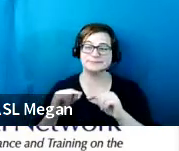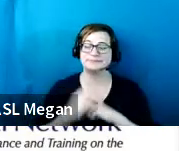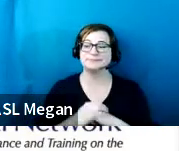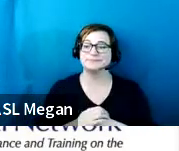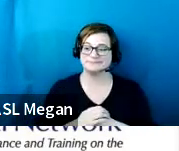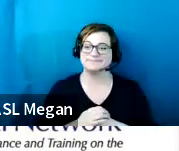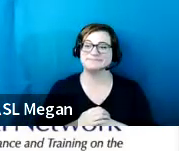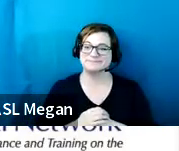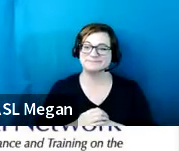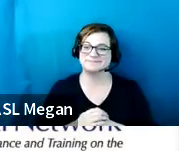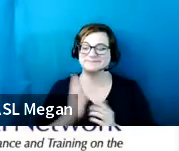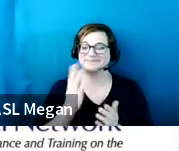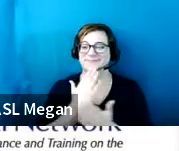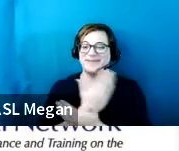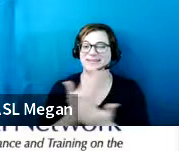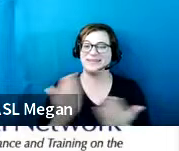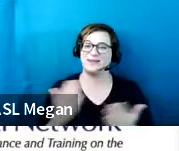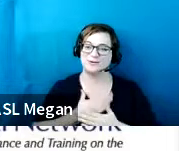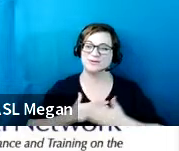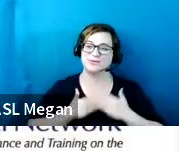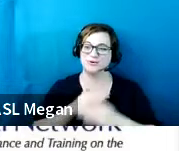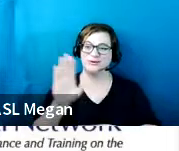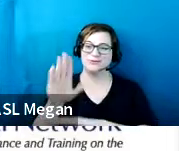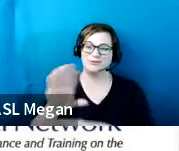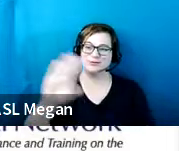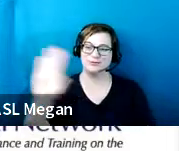exit the webinar room. Thank you and have a good afternoon.